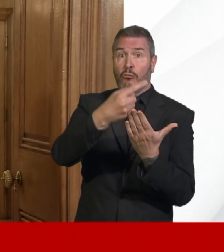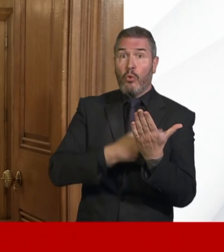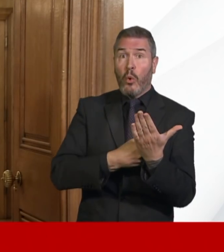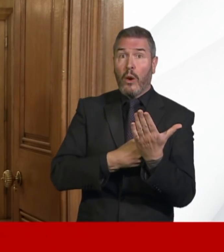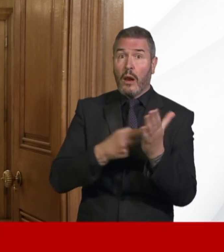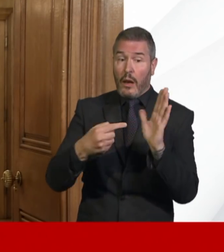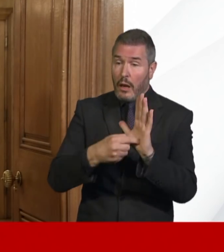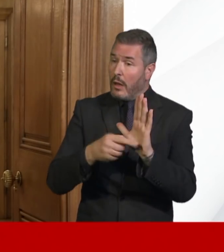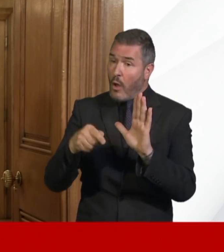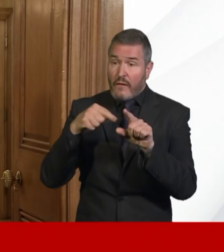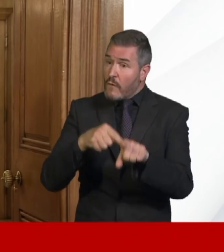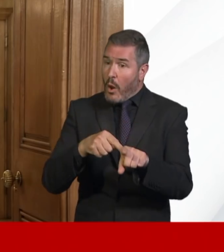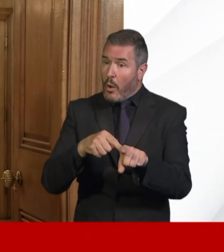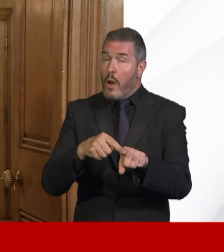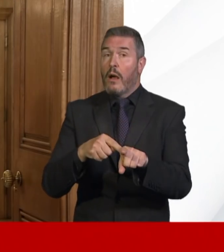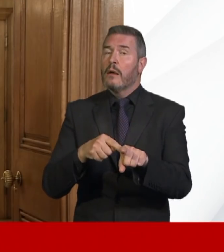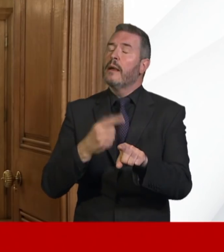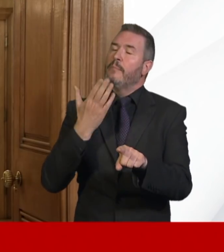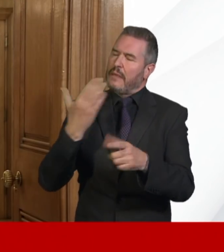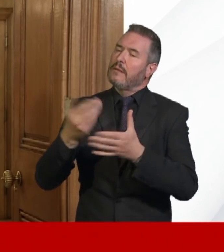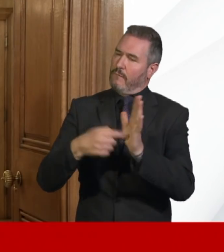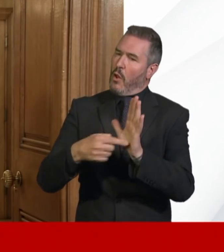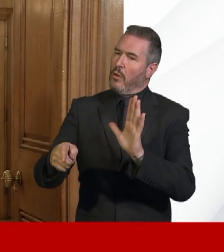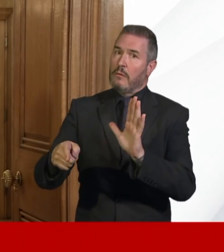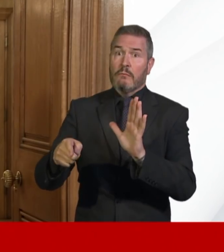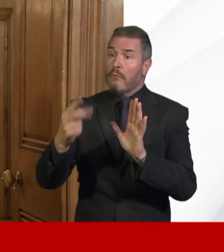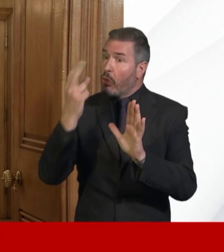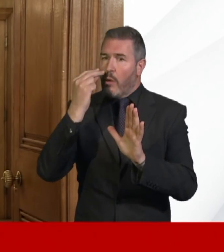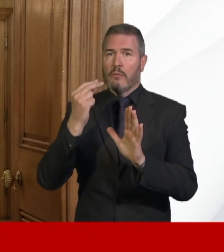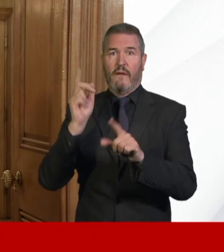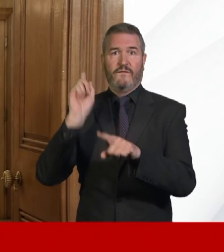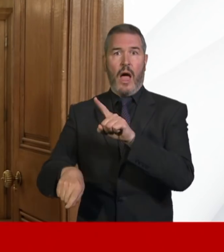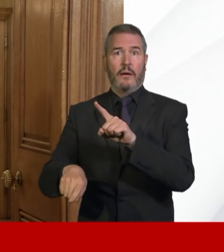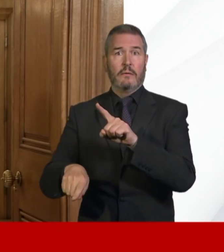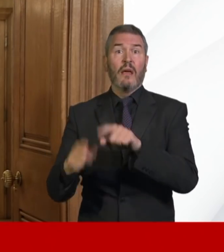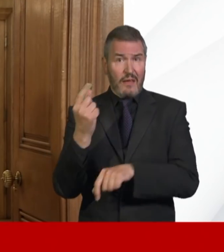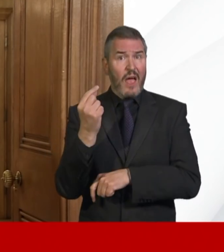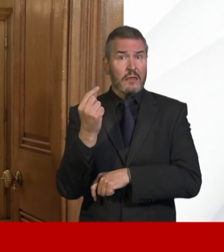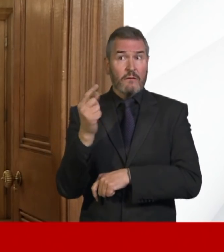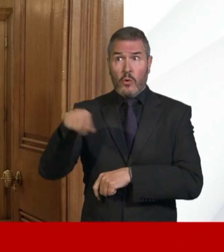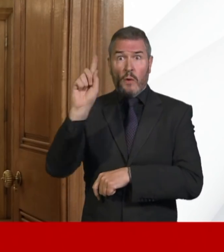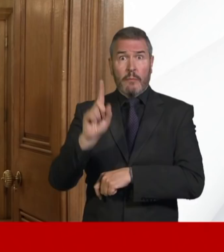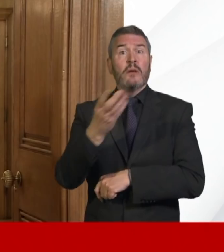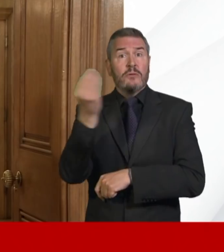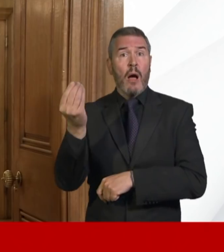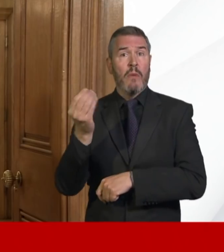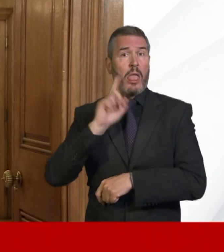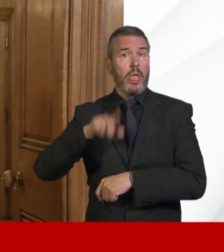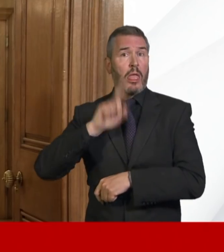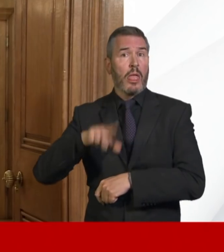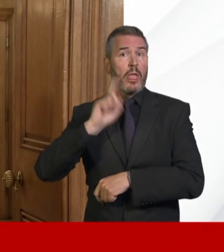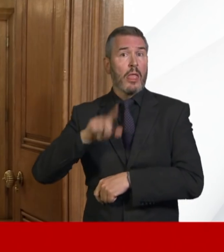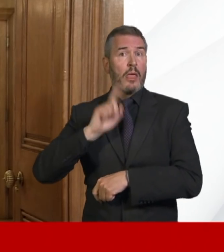can fine individuals and those fines can ratchet up for the very small number of people in society who repeatedly